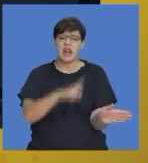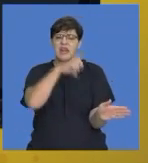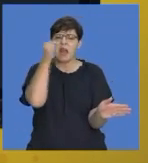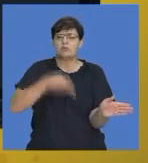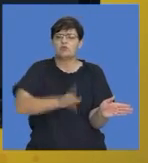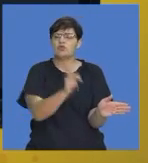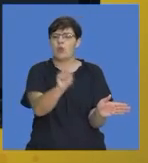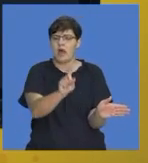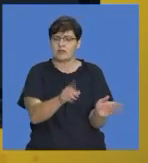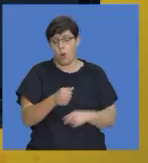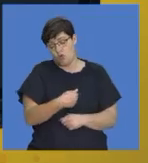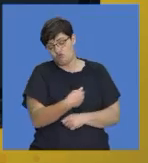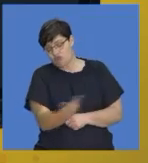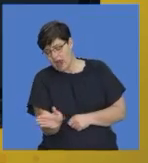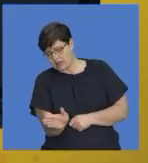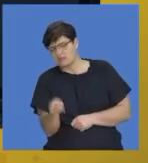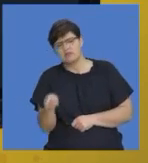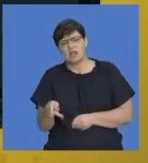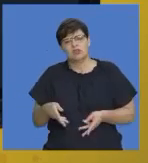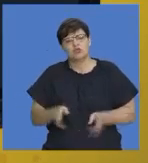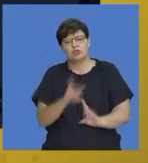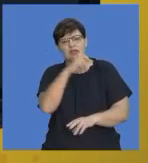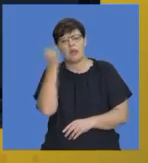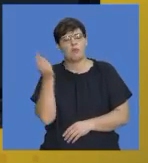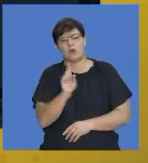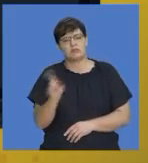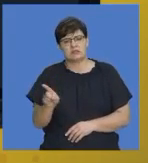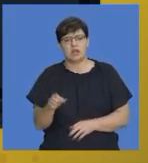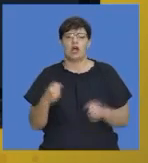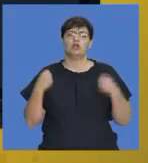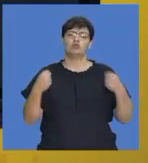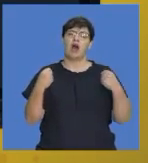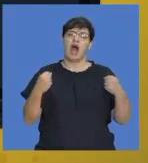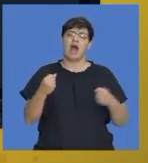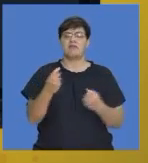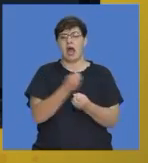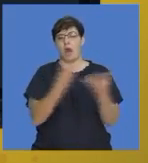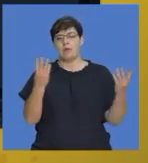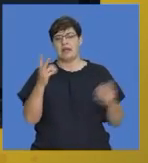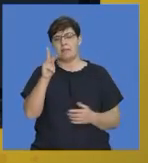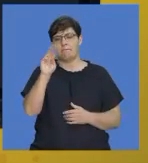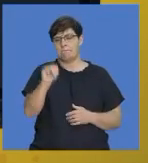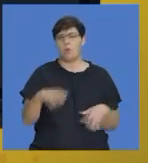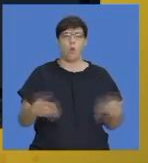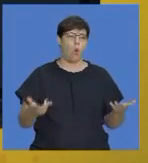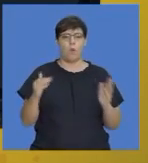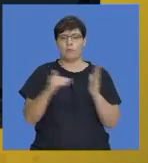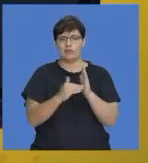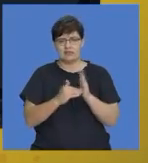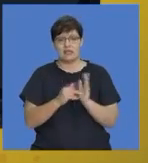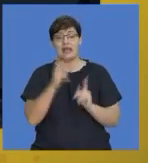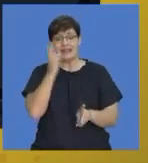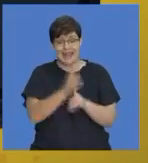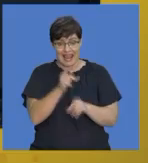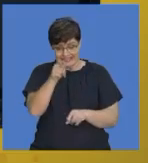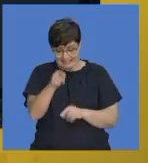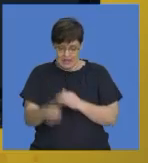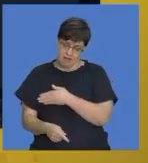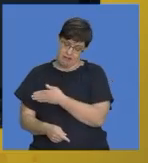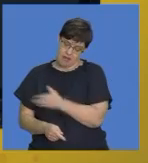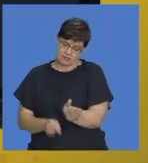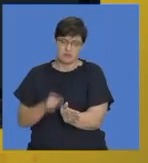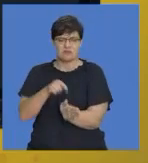which street? Drive for how many metres or kilometres before you turn left? Remember, we have circles in our